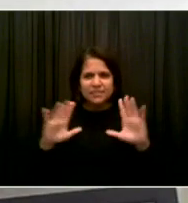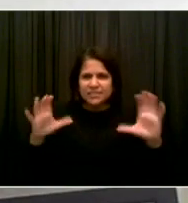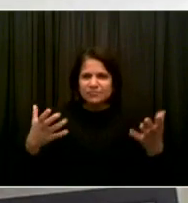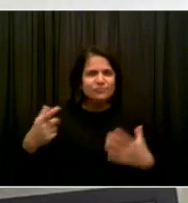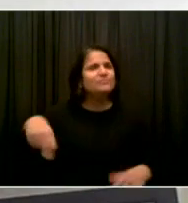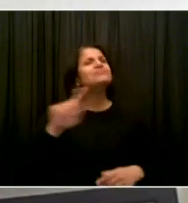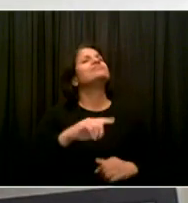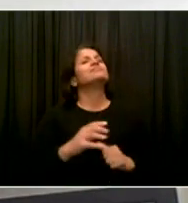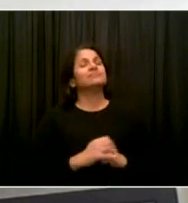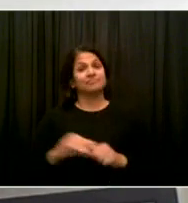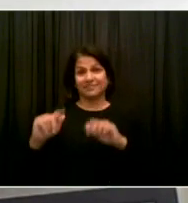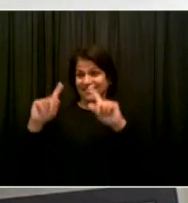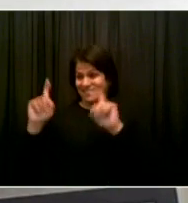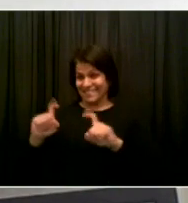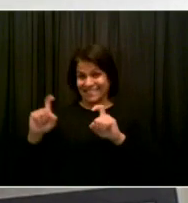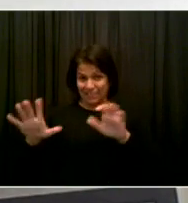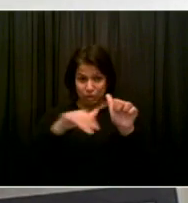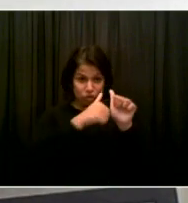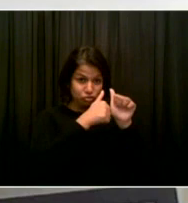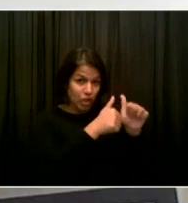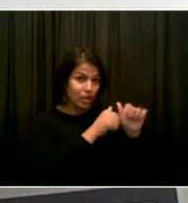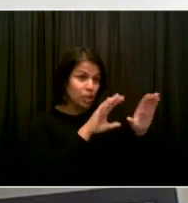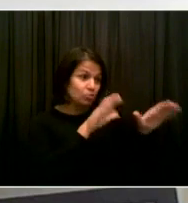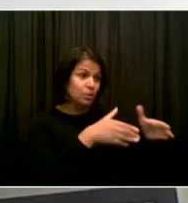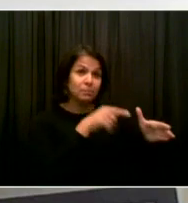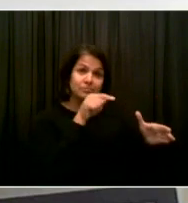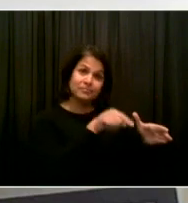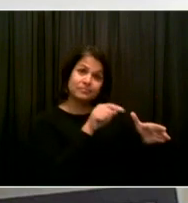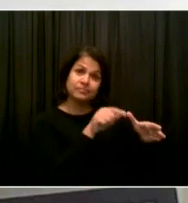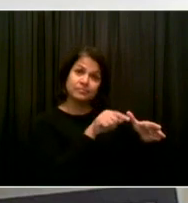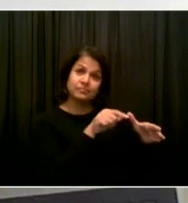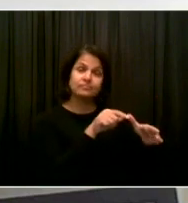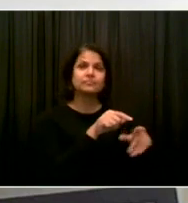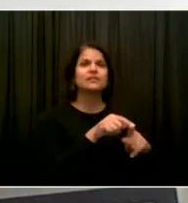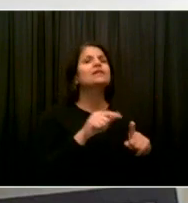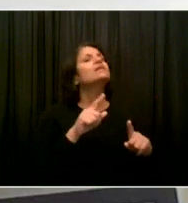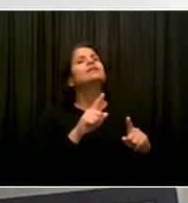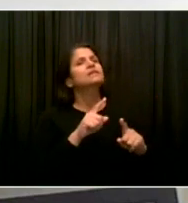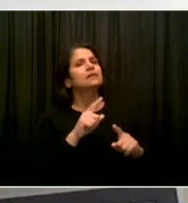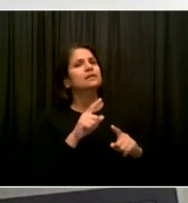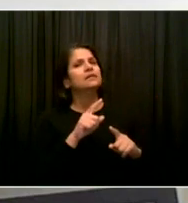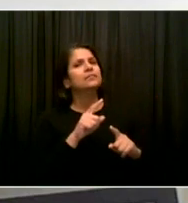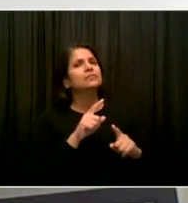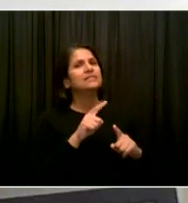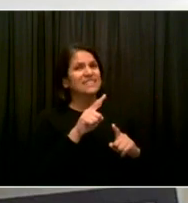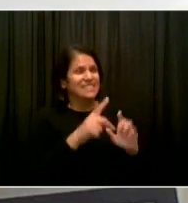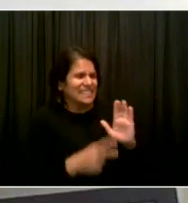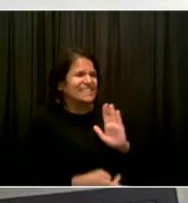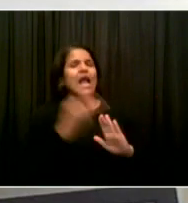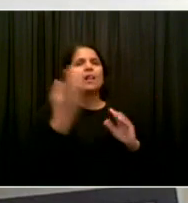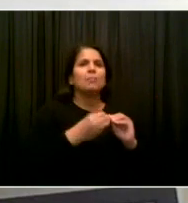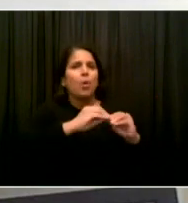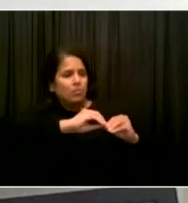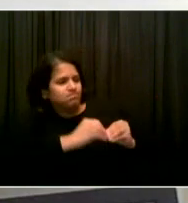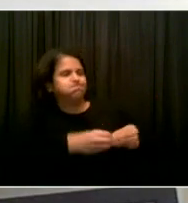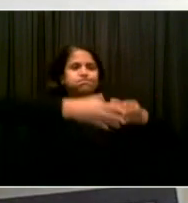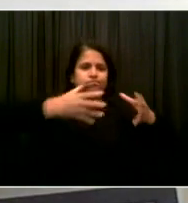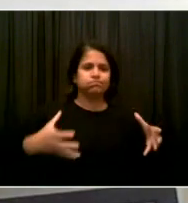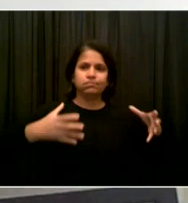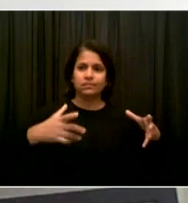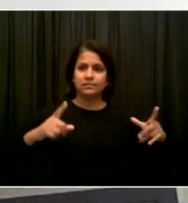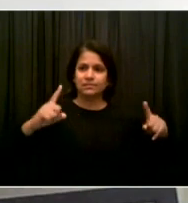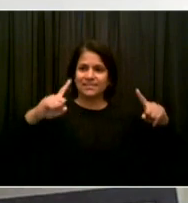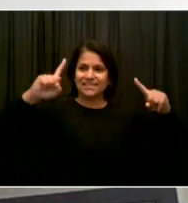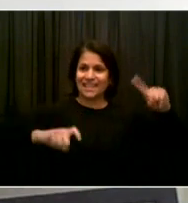the last three weeks, uh, its testing capacity. And I acknowledge that in, and that was just in three weeks, sir,